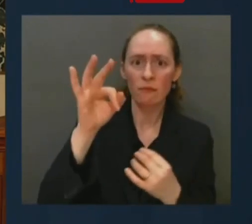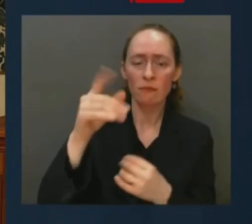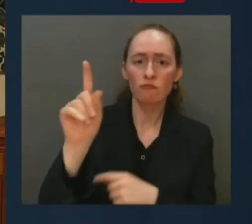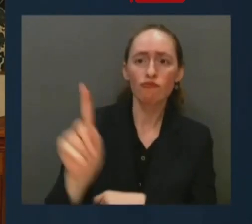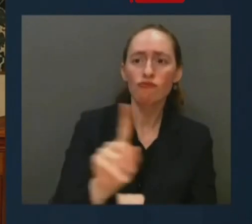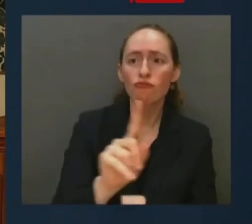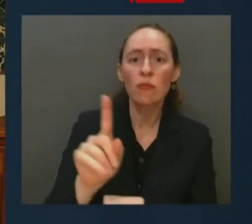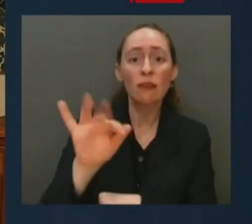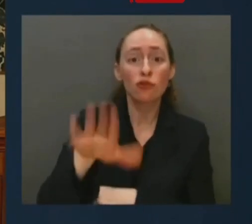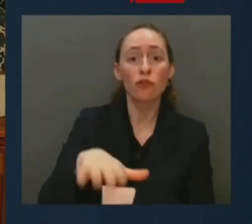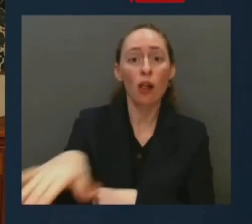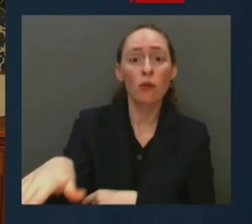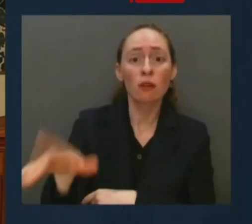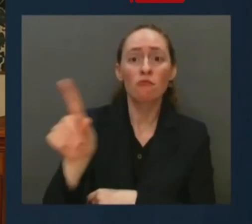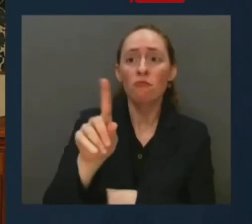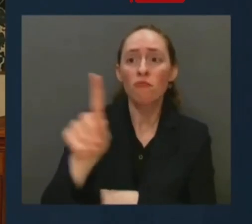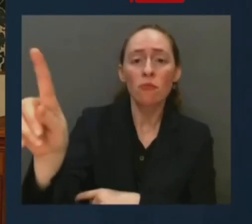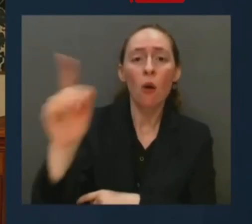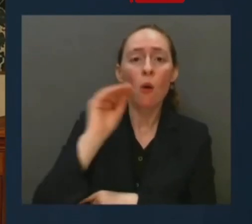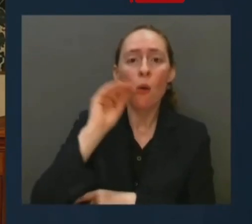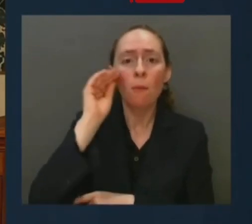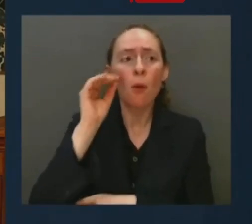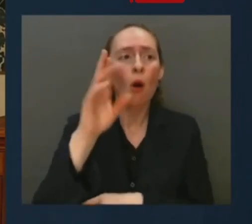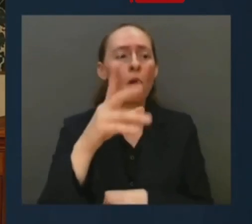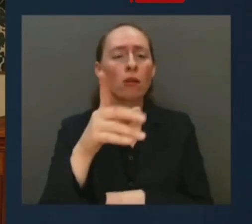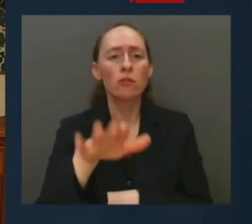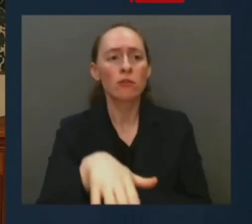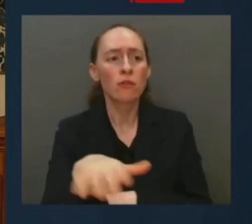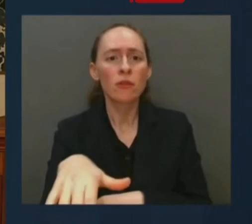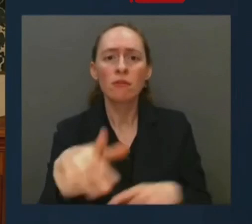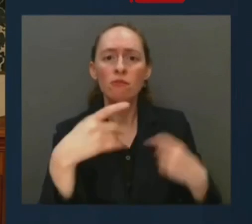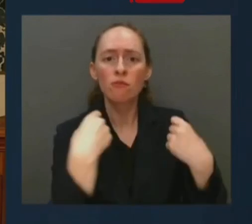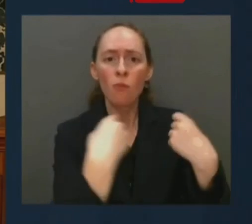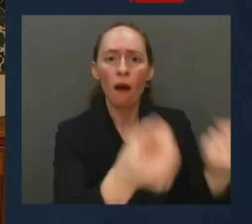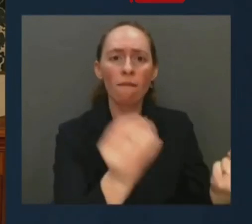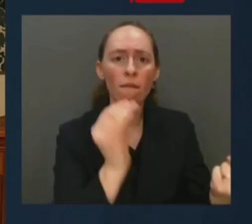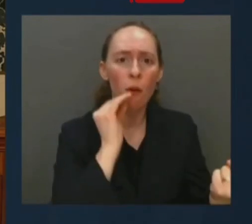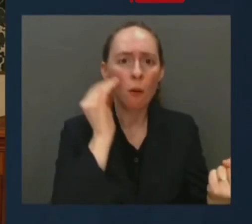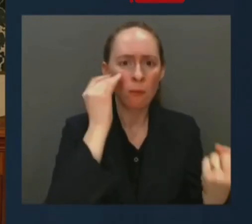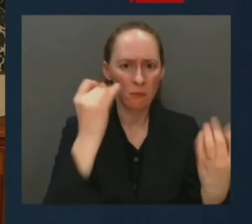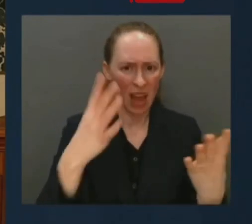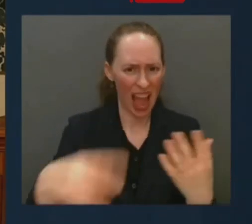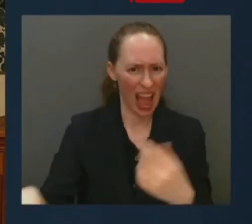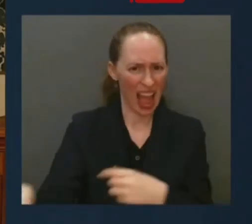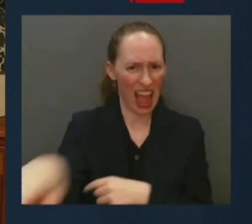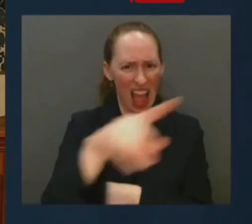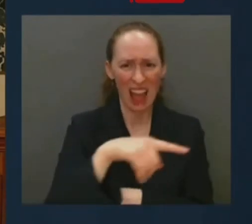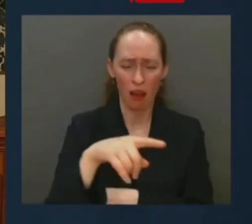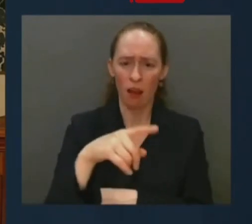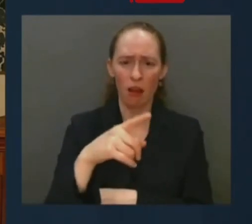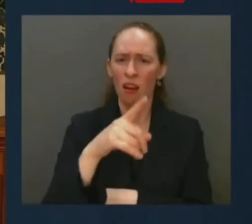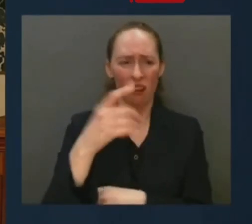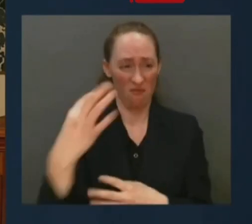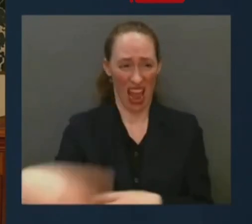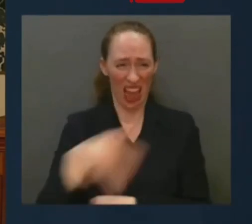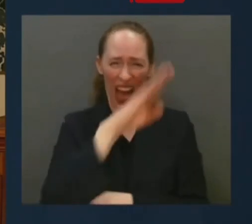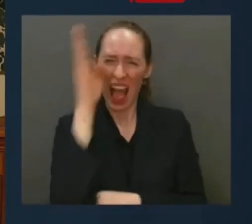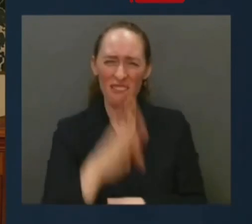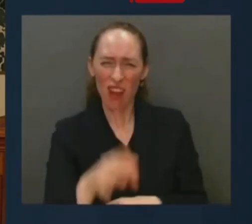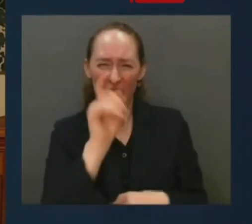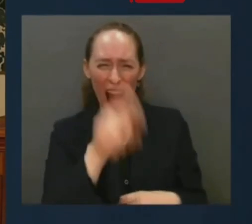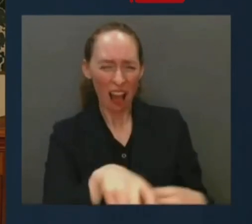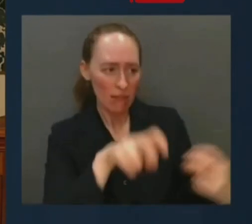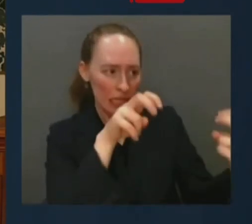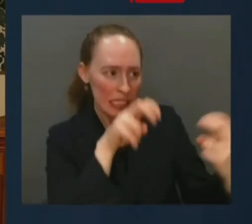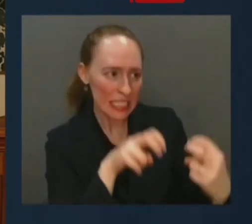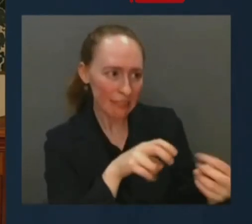Most of us in here have never had to have the talk, the talk, talk that brown and black parents have had to